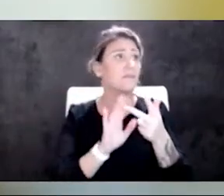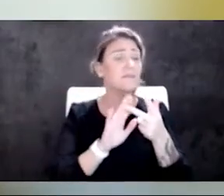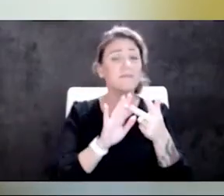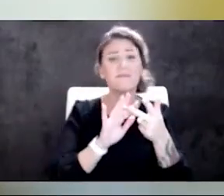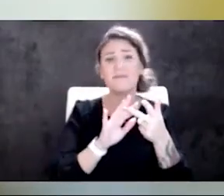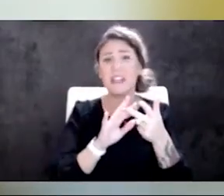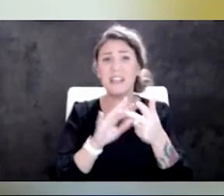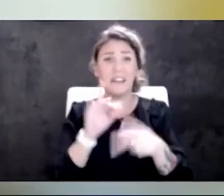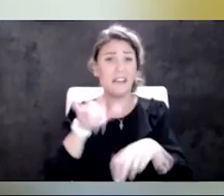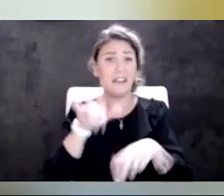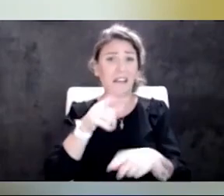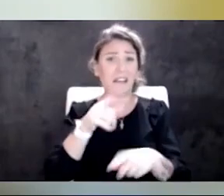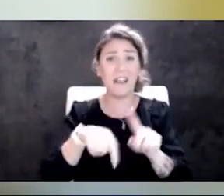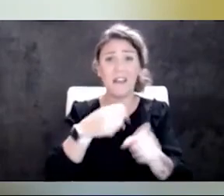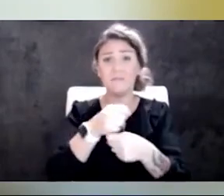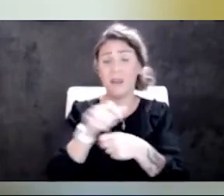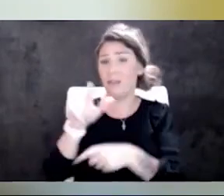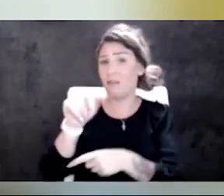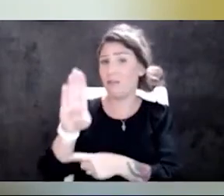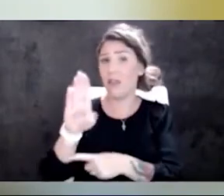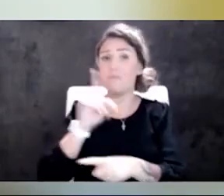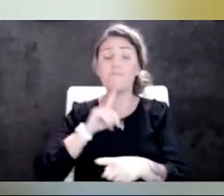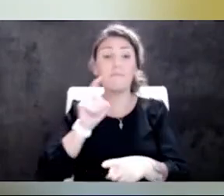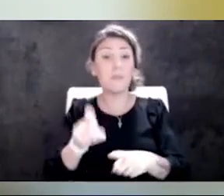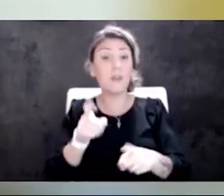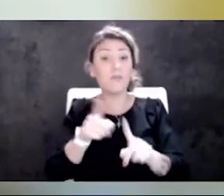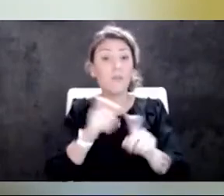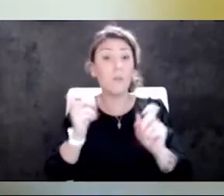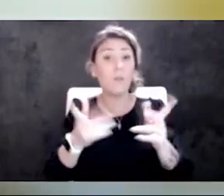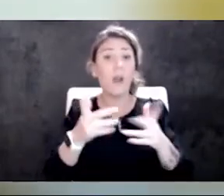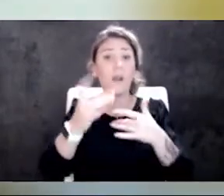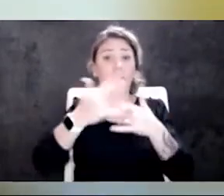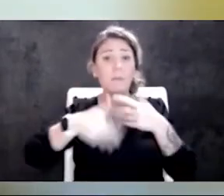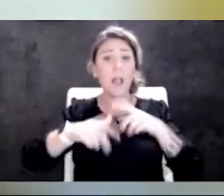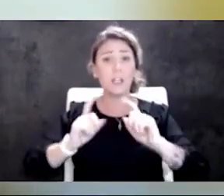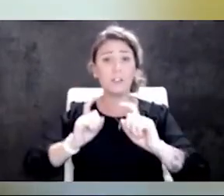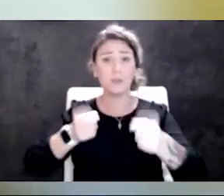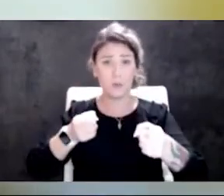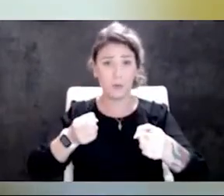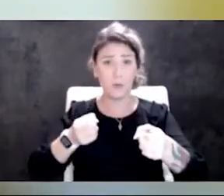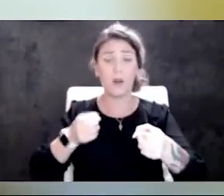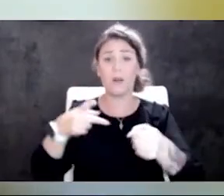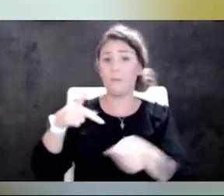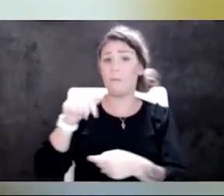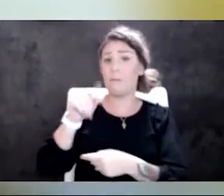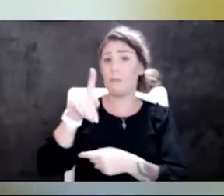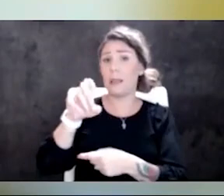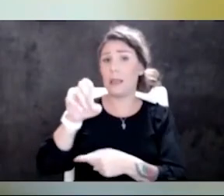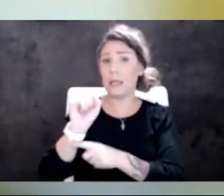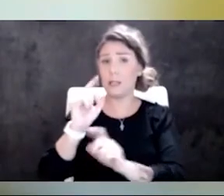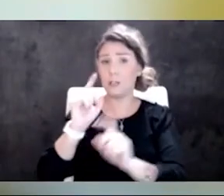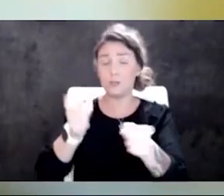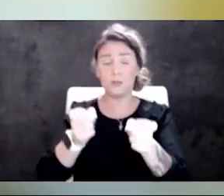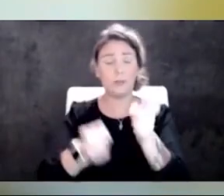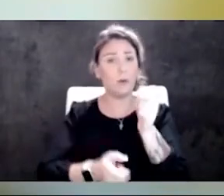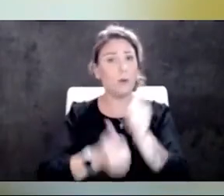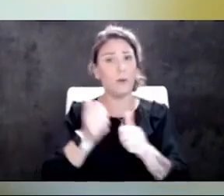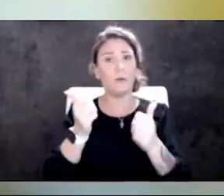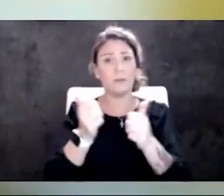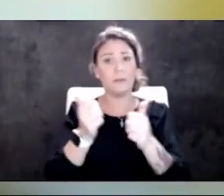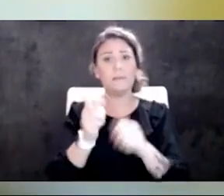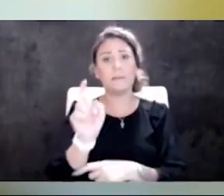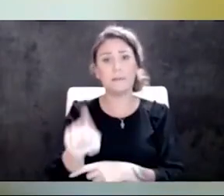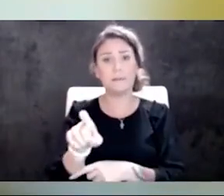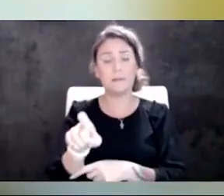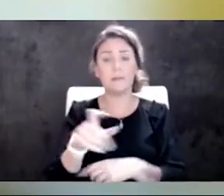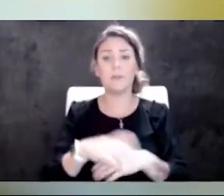lab. We have to get that from a blood donor. So platelet donations are incredibly needed right now. We're